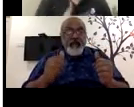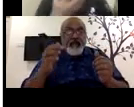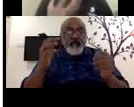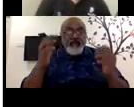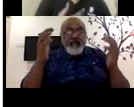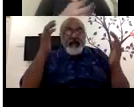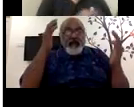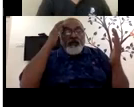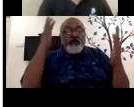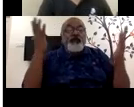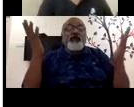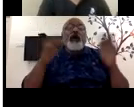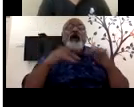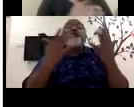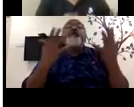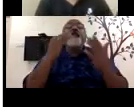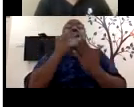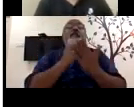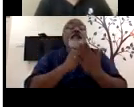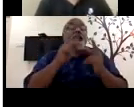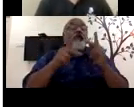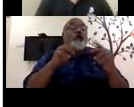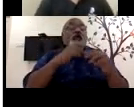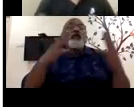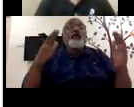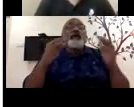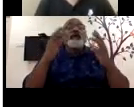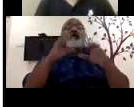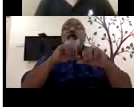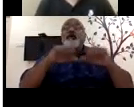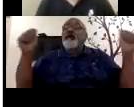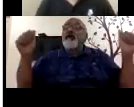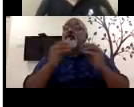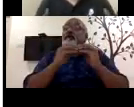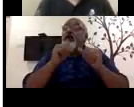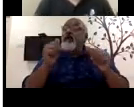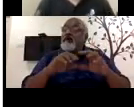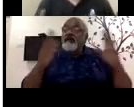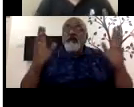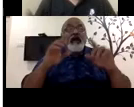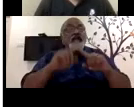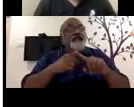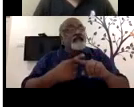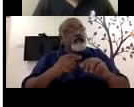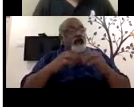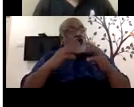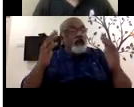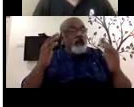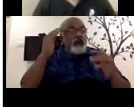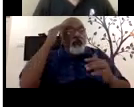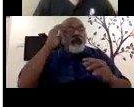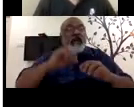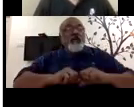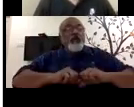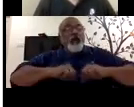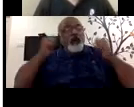don't know how many of them do not have what happens you finish graduation, and to learn and become very accomplished with